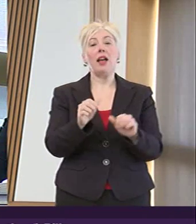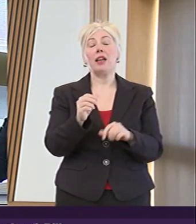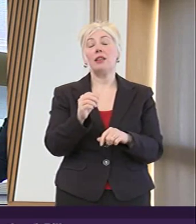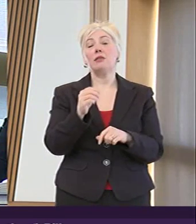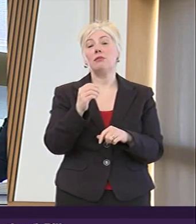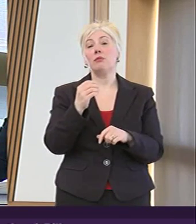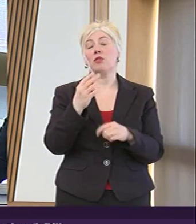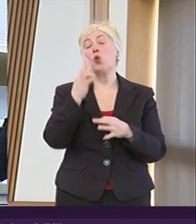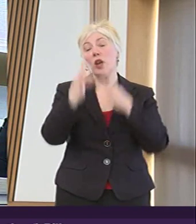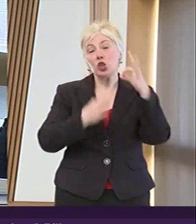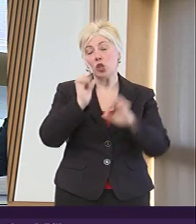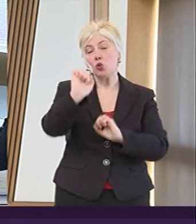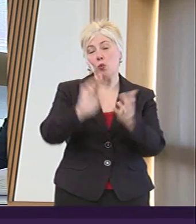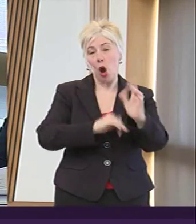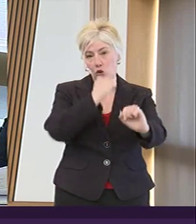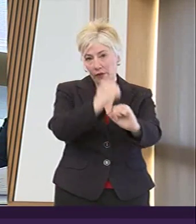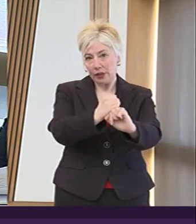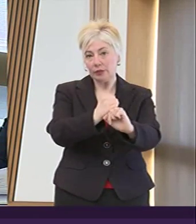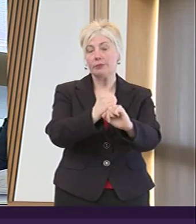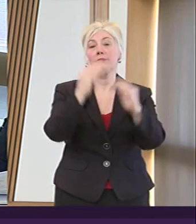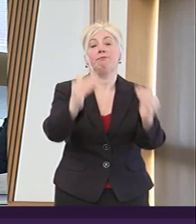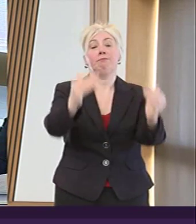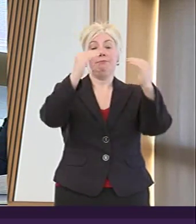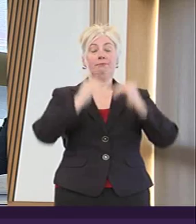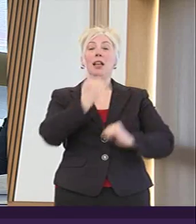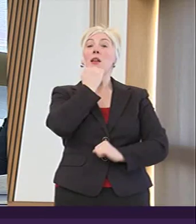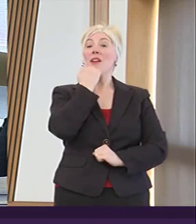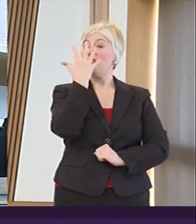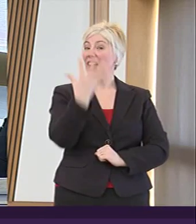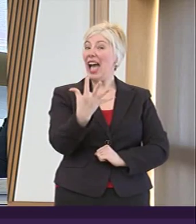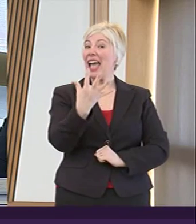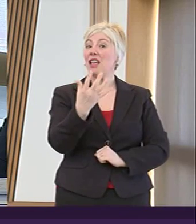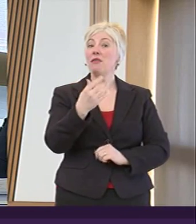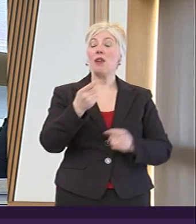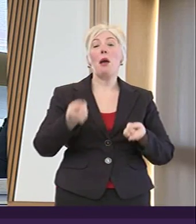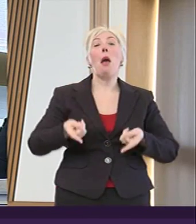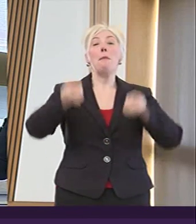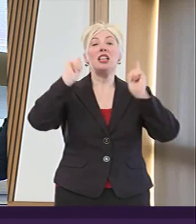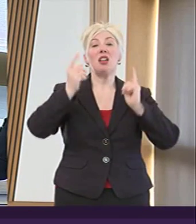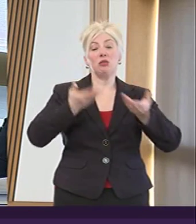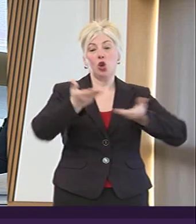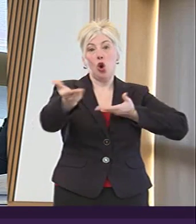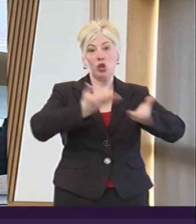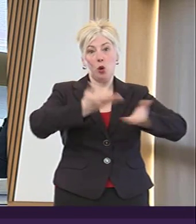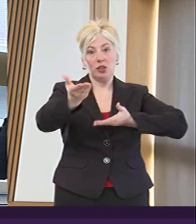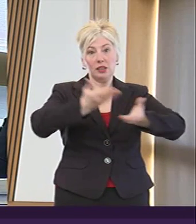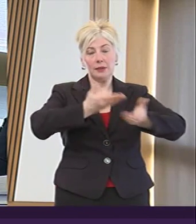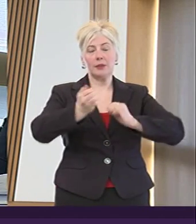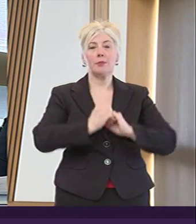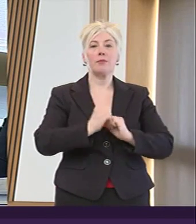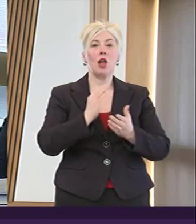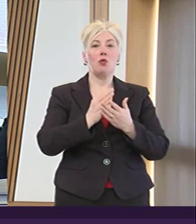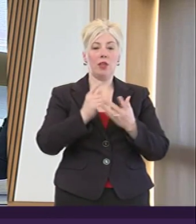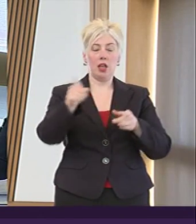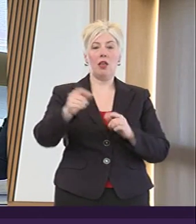five which is ministerial correspondence this is opportunity to consider the Scottish government's response